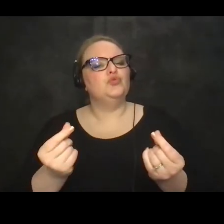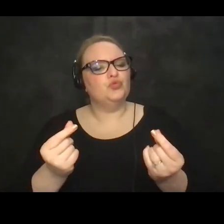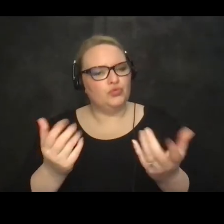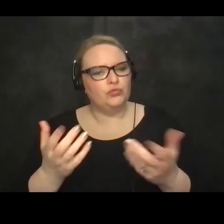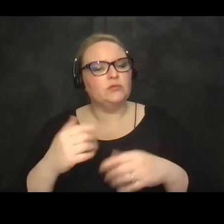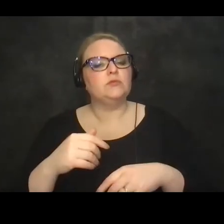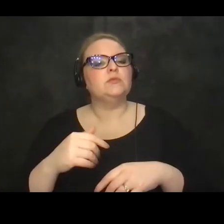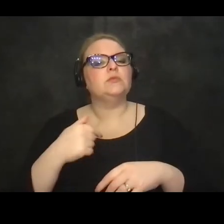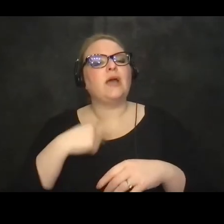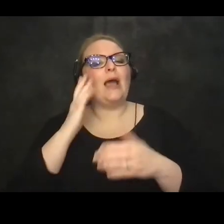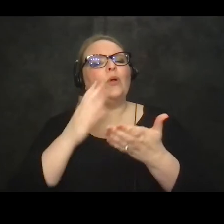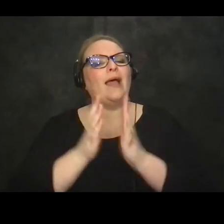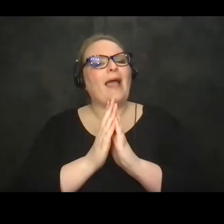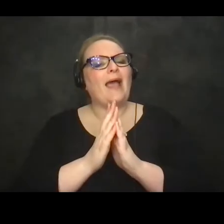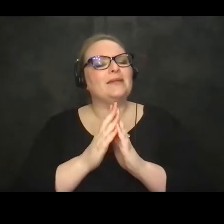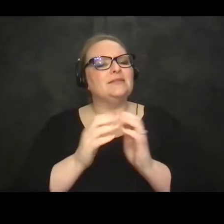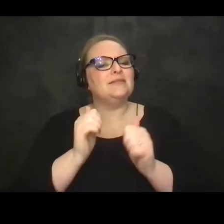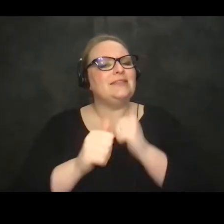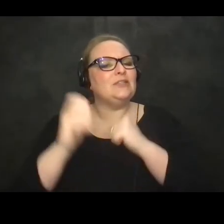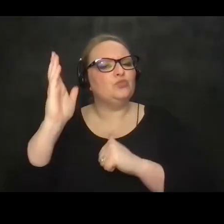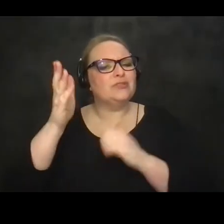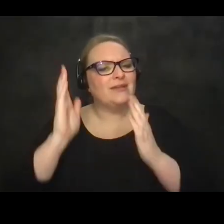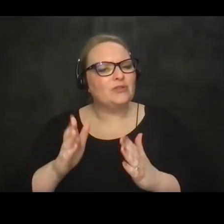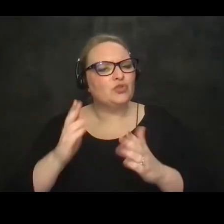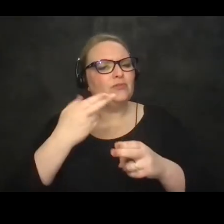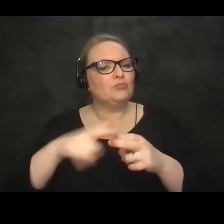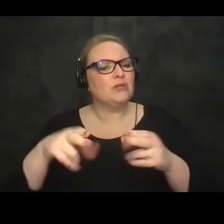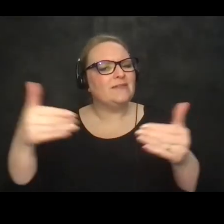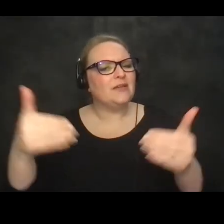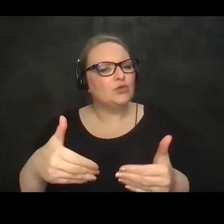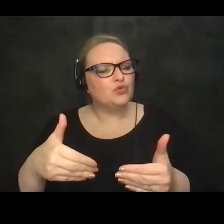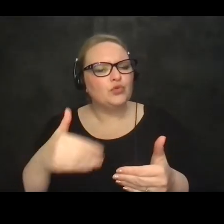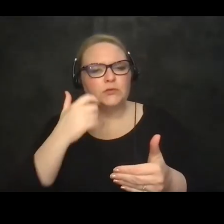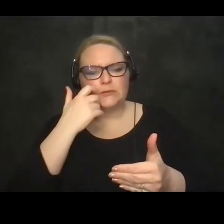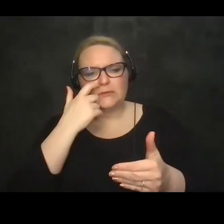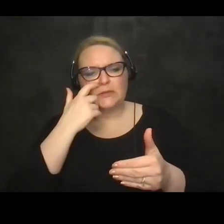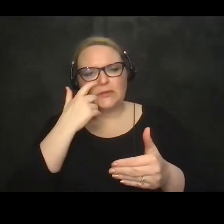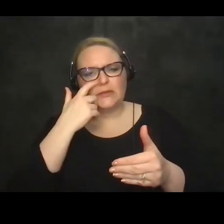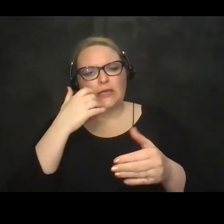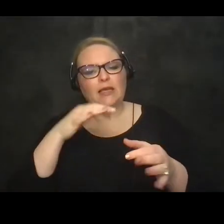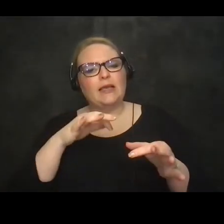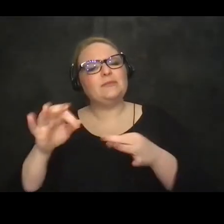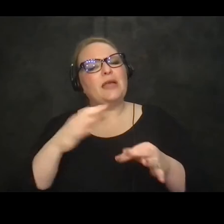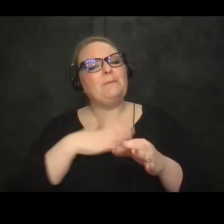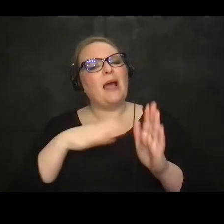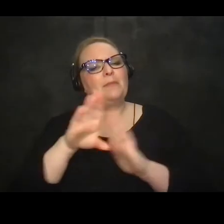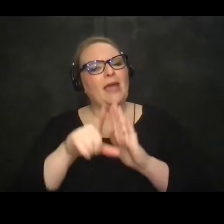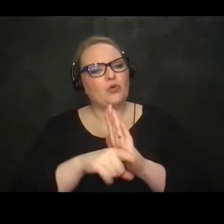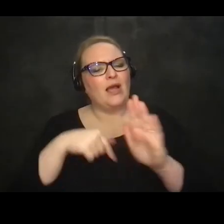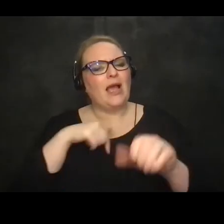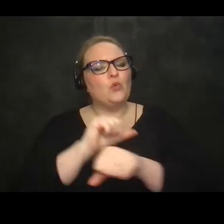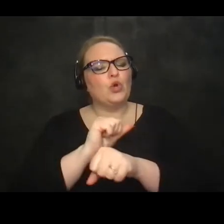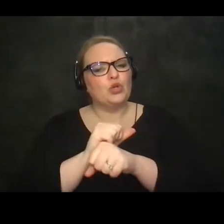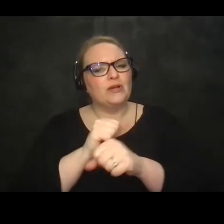so i'm going to ask each of our speakers to just very briefly introduce themselves just to explain my background i've been working in assistive and accessible